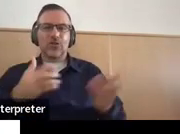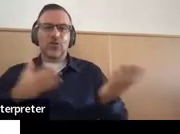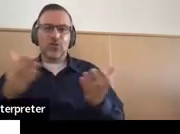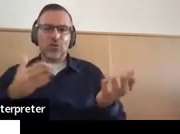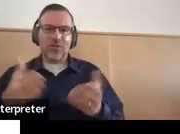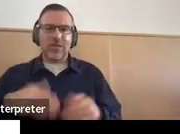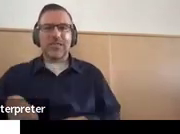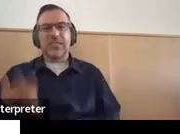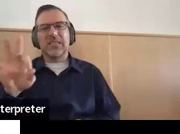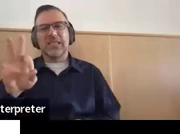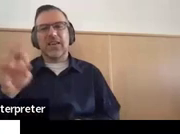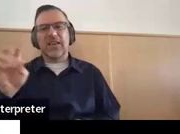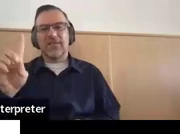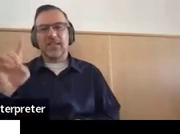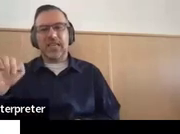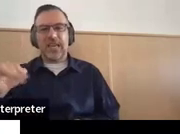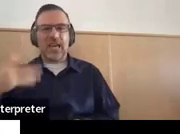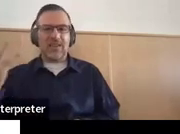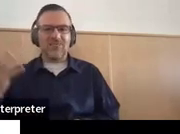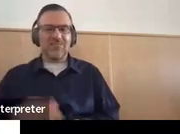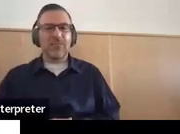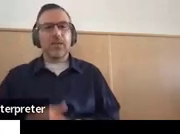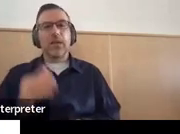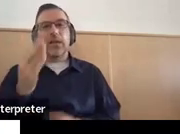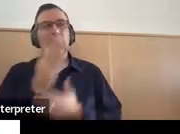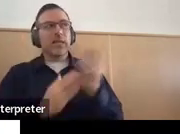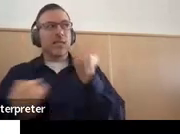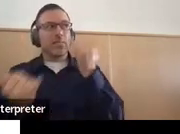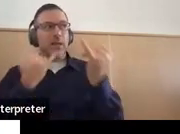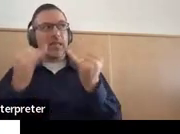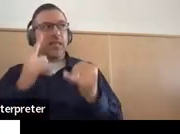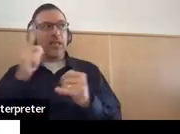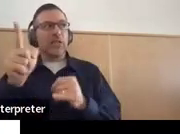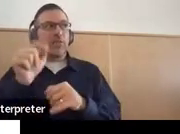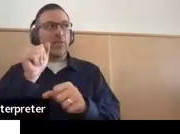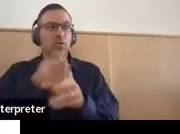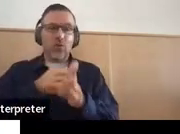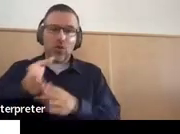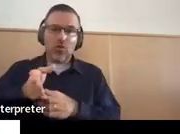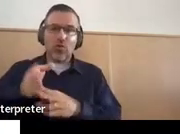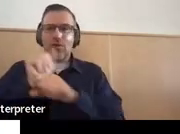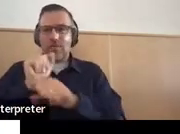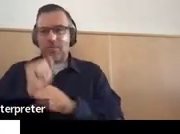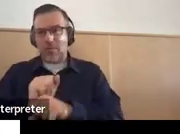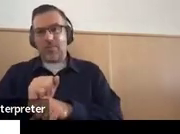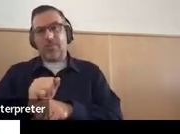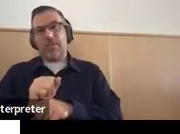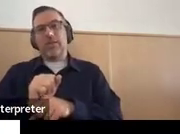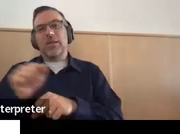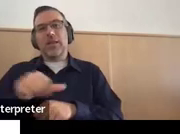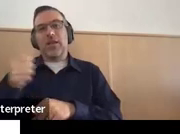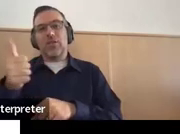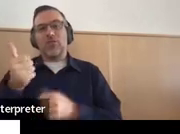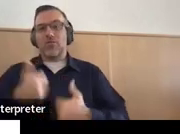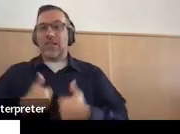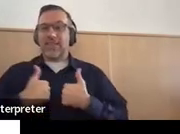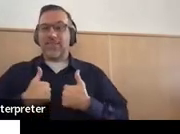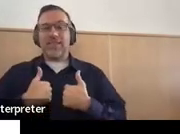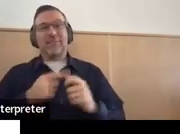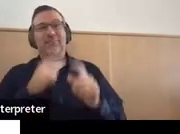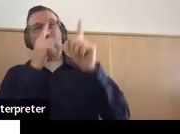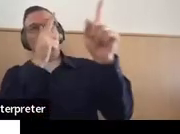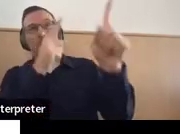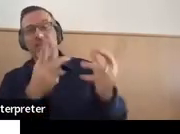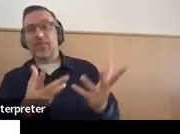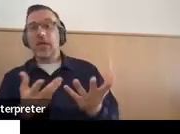Here are some ideas for the career employment and other post-secondary independent living objectives. So it could be